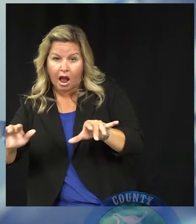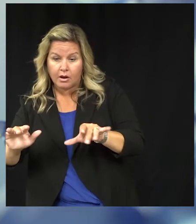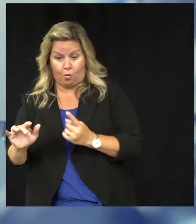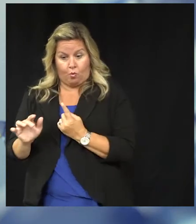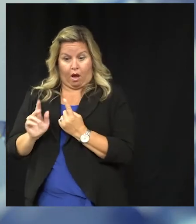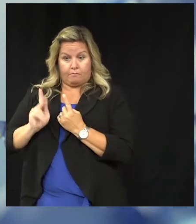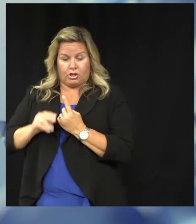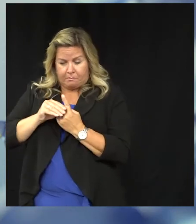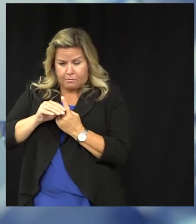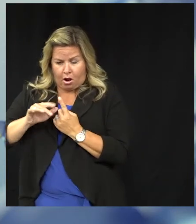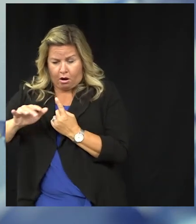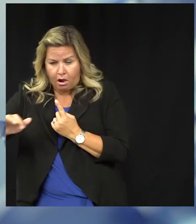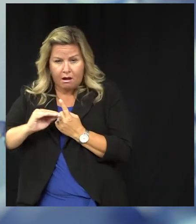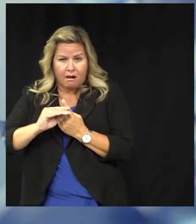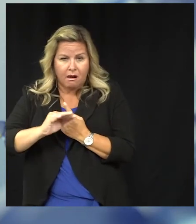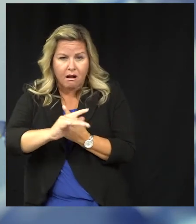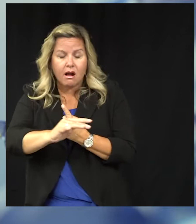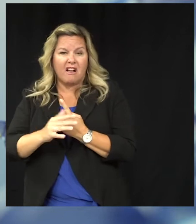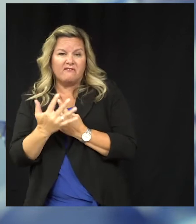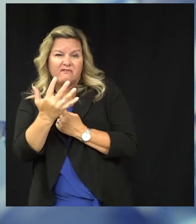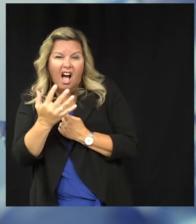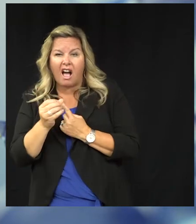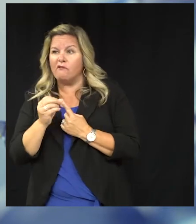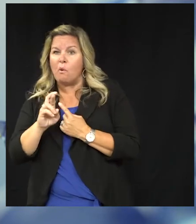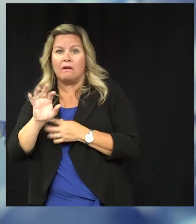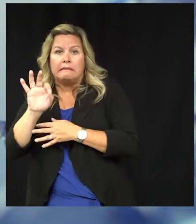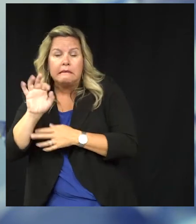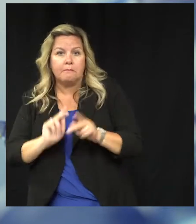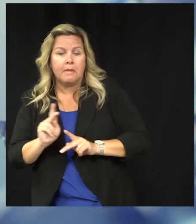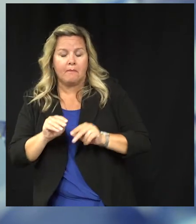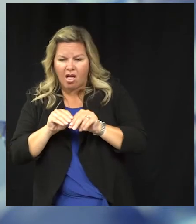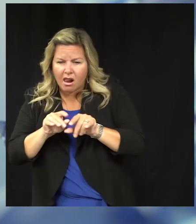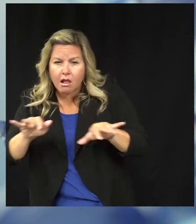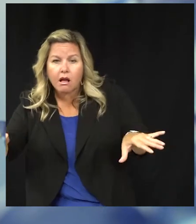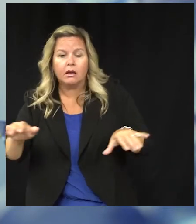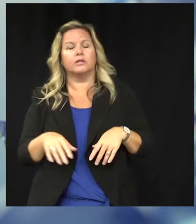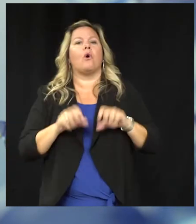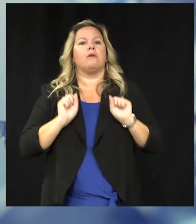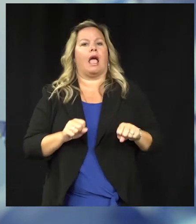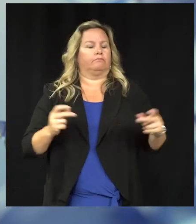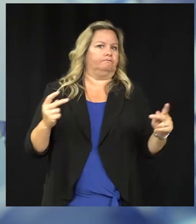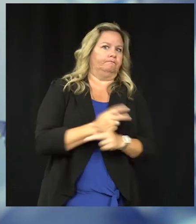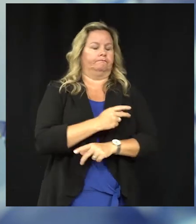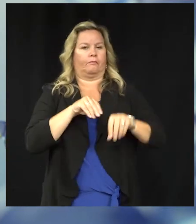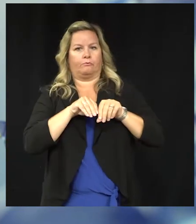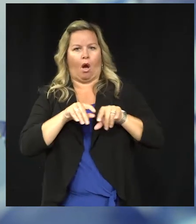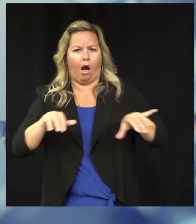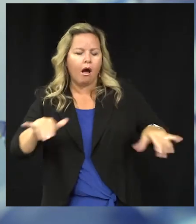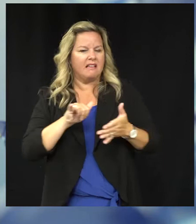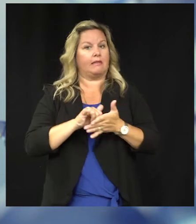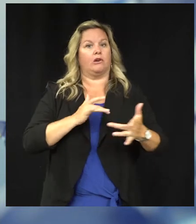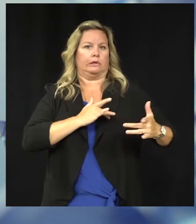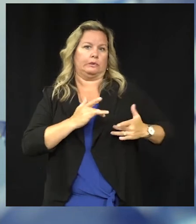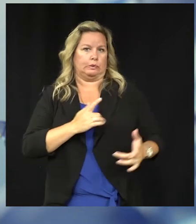small cluster of cases can quickly turn into a large outbreak very quickly with that Delta variant. So that's very concerning for us.